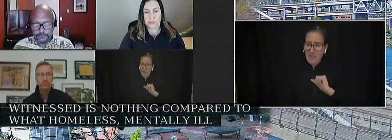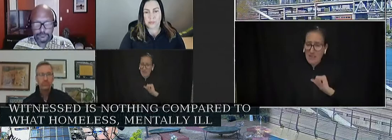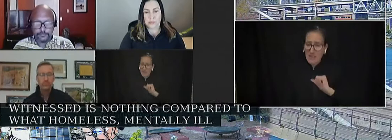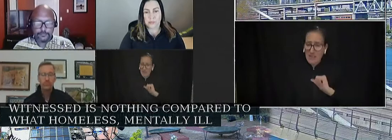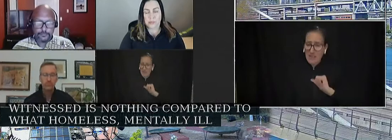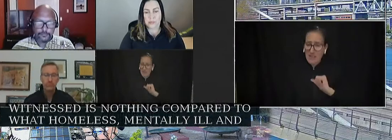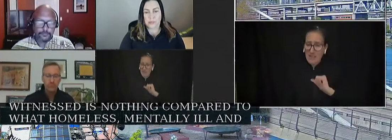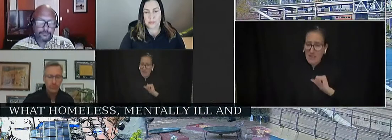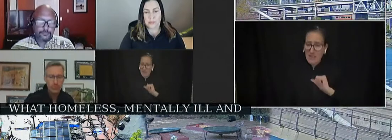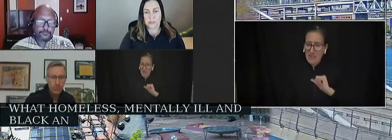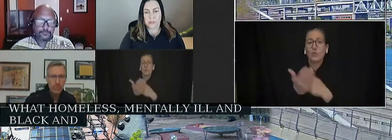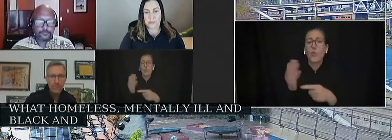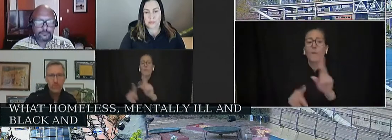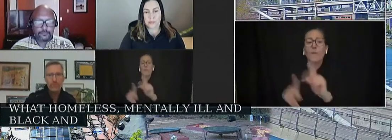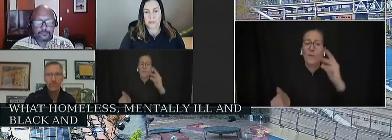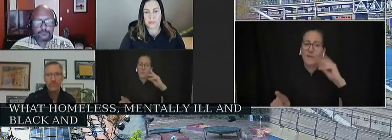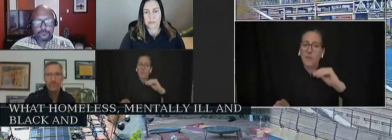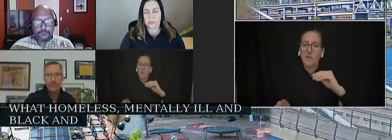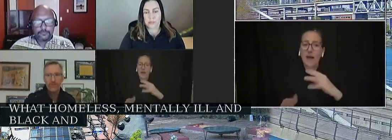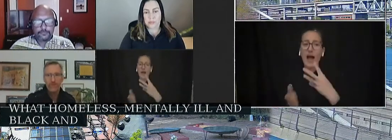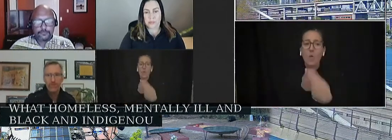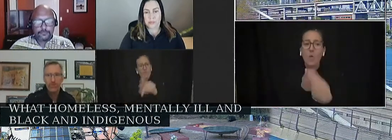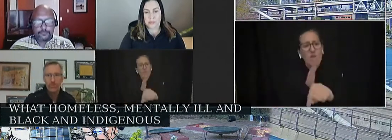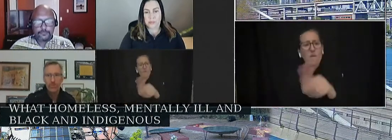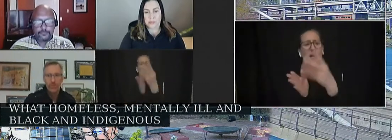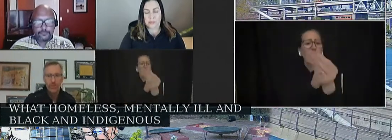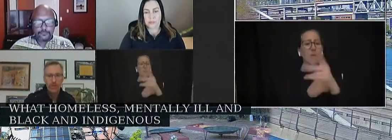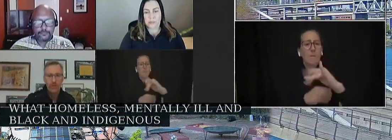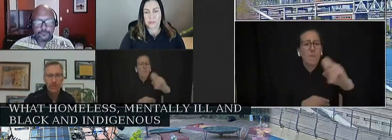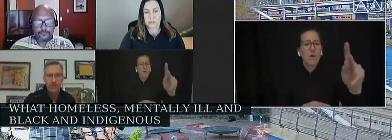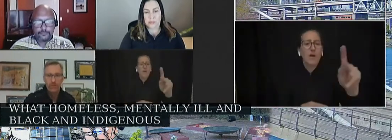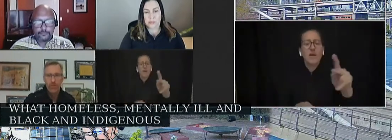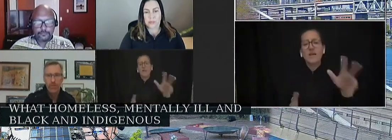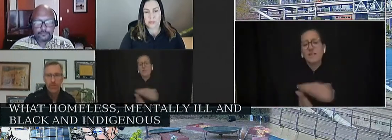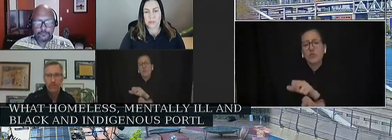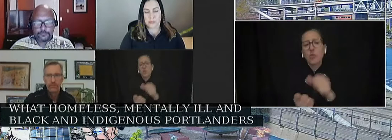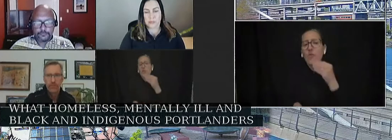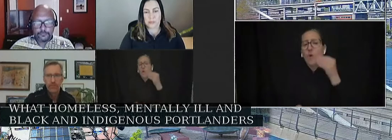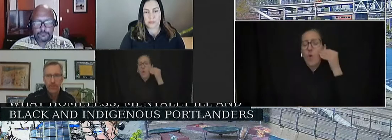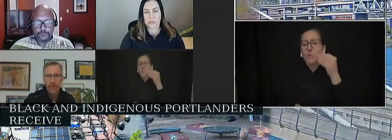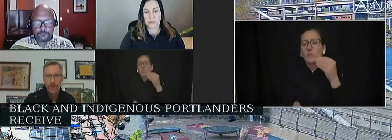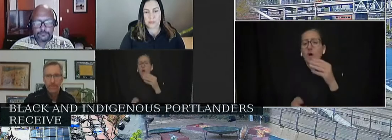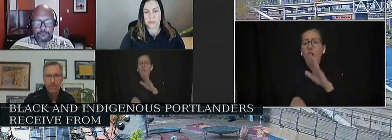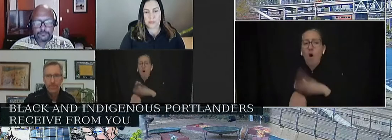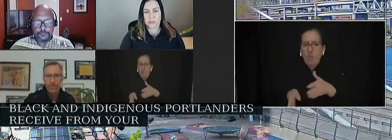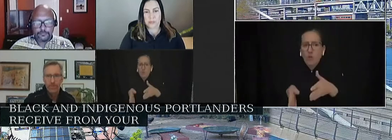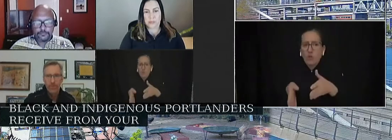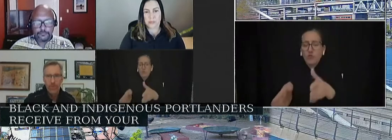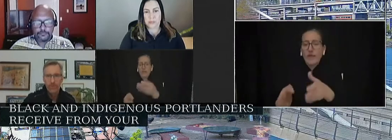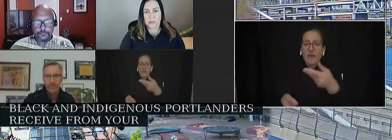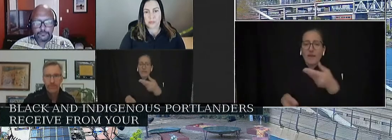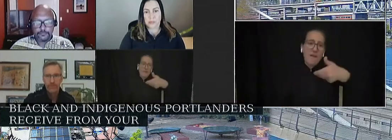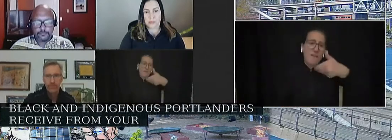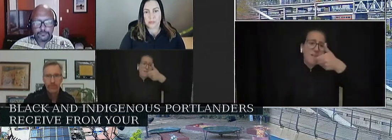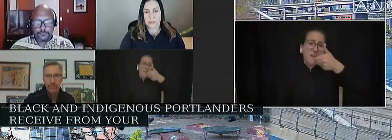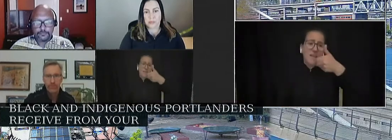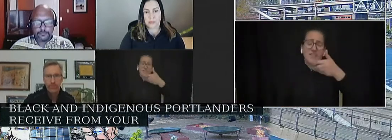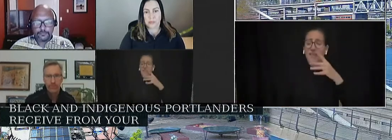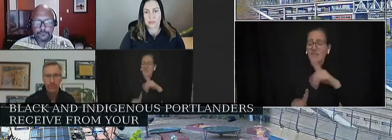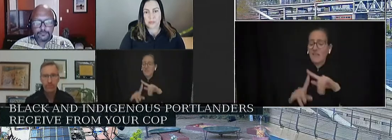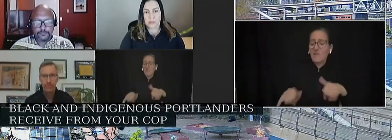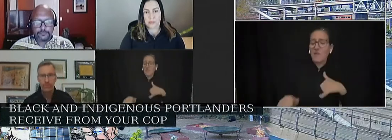in the parks, destroy their homes and belongings, leaving them to freeze to death in the recent snows, and eat pizza while they attack community members who think this is unacceptable.